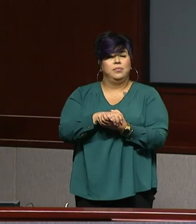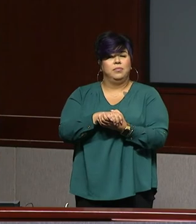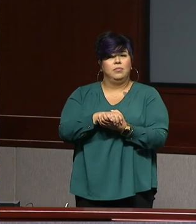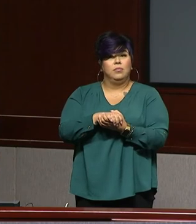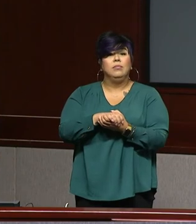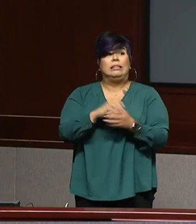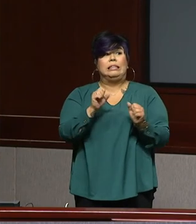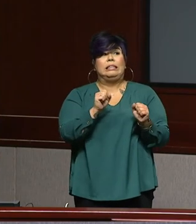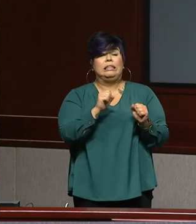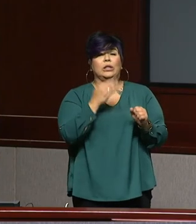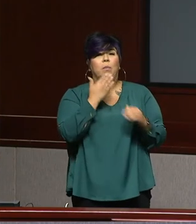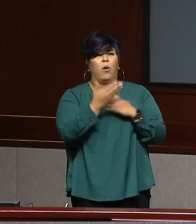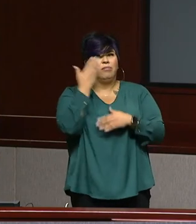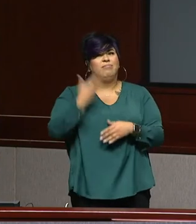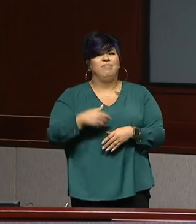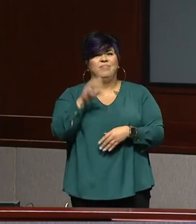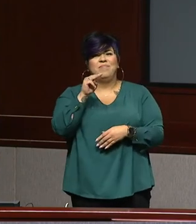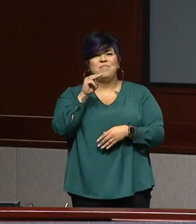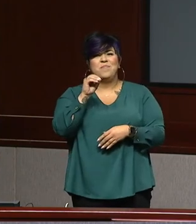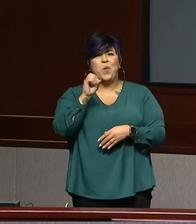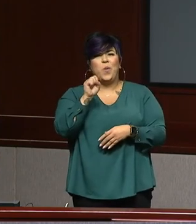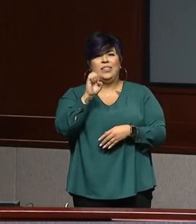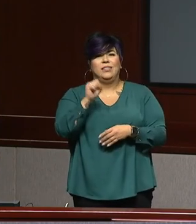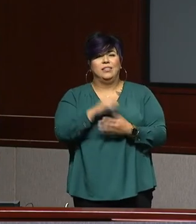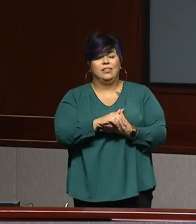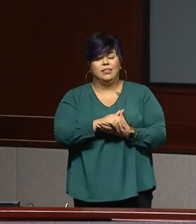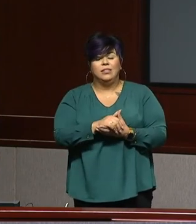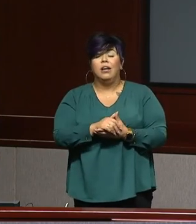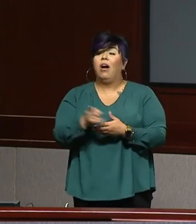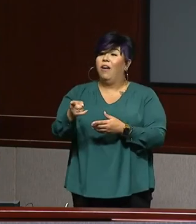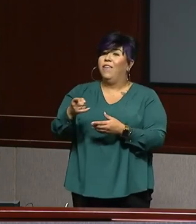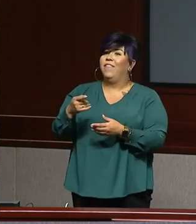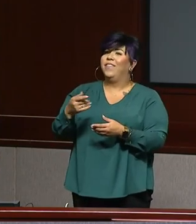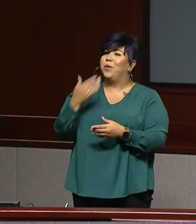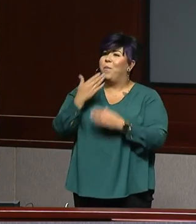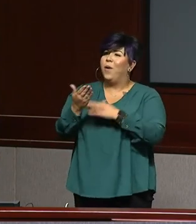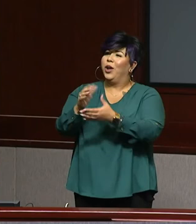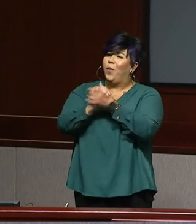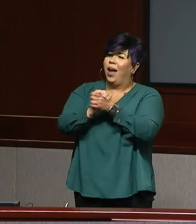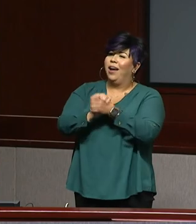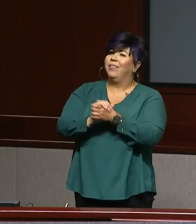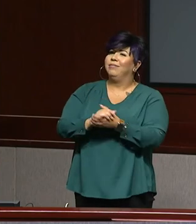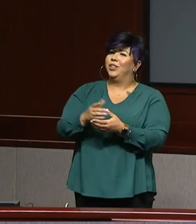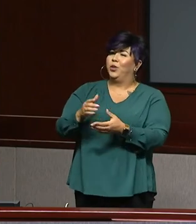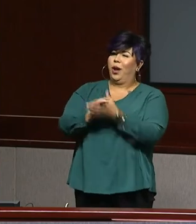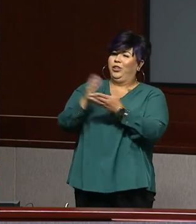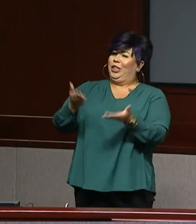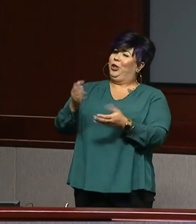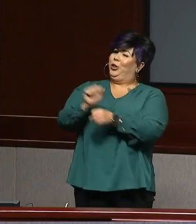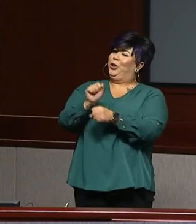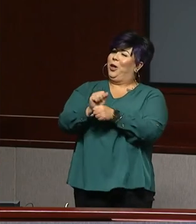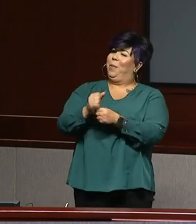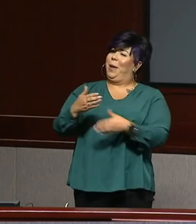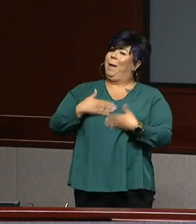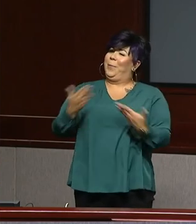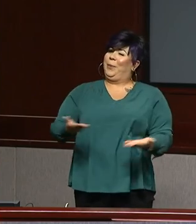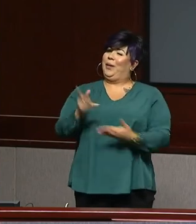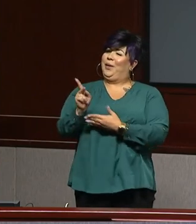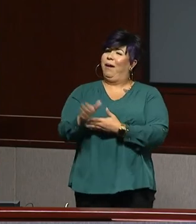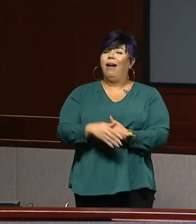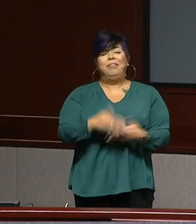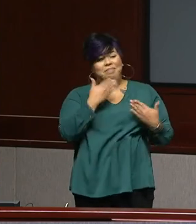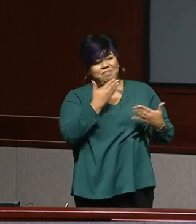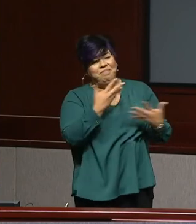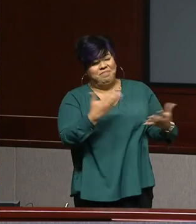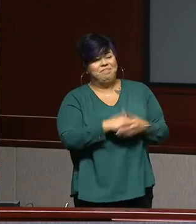Yes. Good morning. is Moses here. Hey, hey, good morning. And congratulations on your job. We're happy to have you here in Kern County. Thank you very